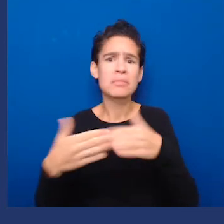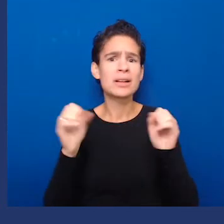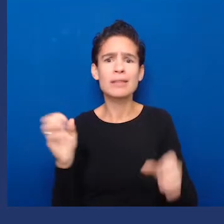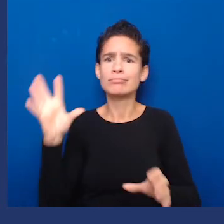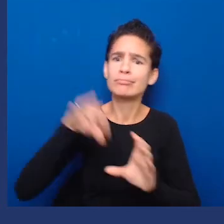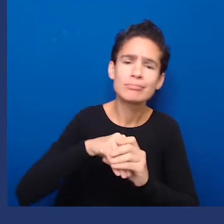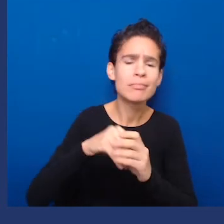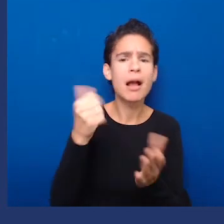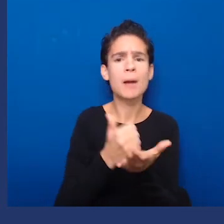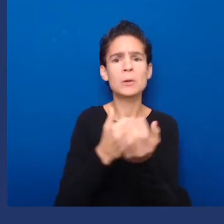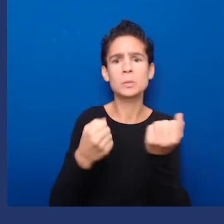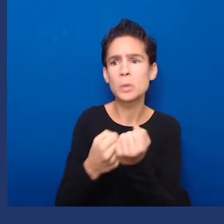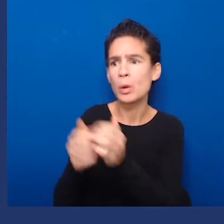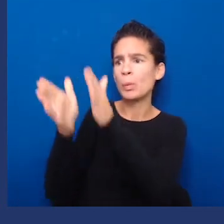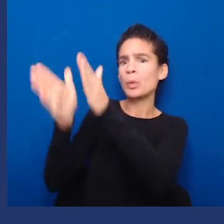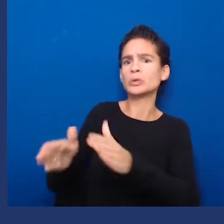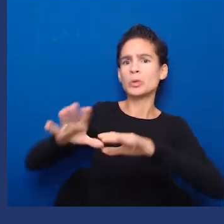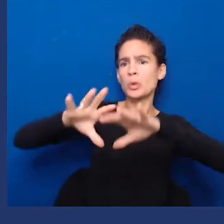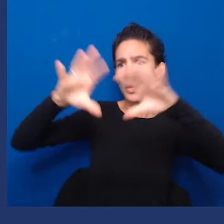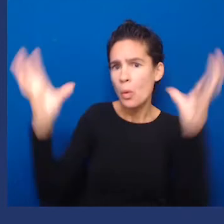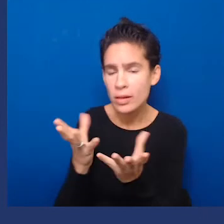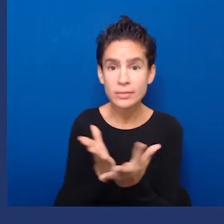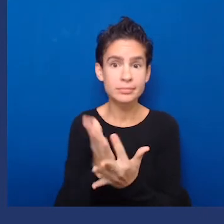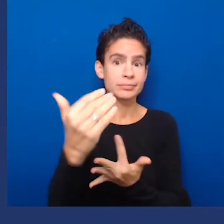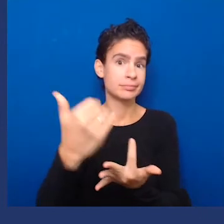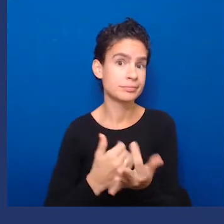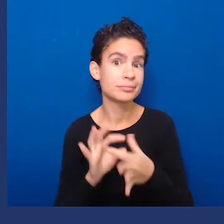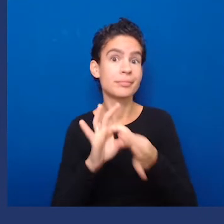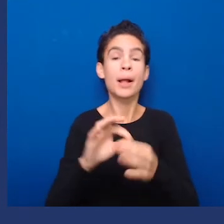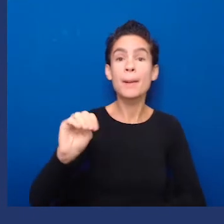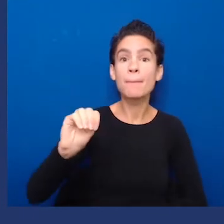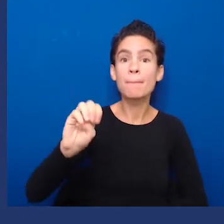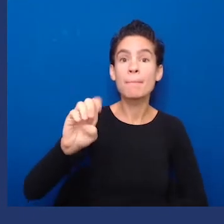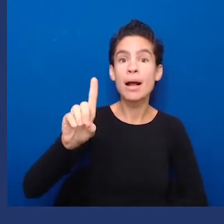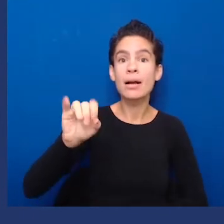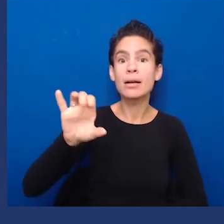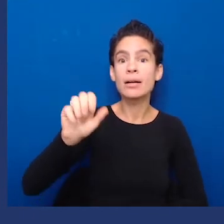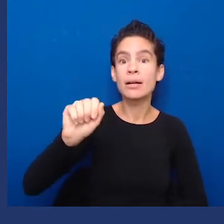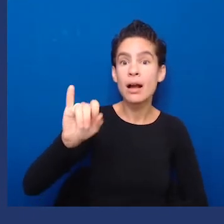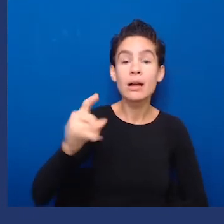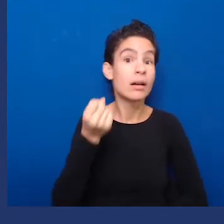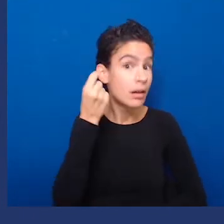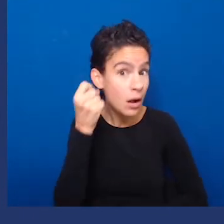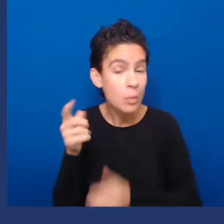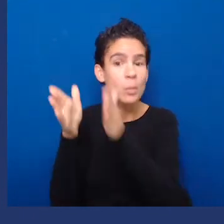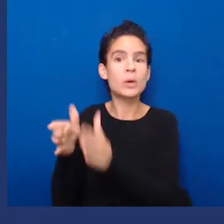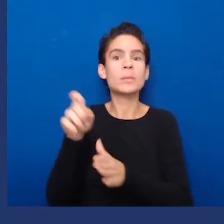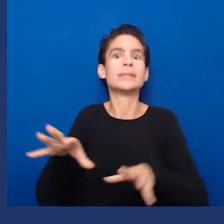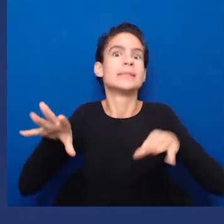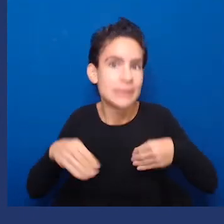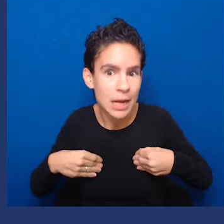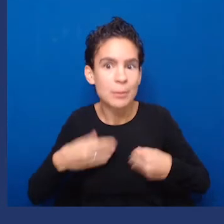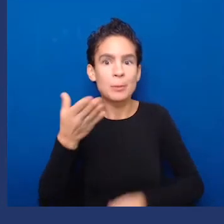accepts you being there. If the person refuses your presence, then you gotta go. This video is for general informational